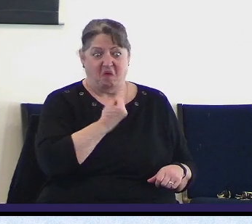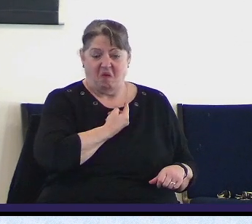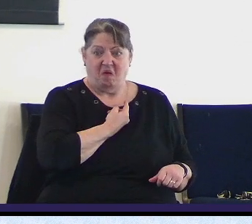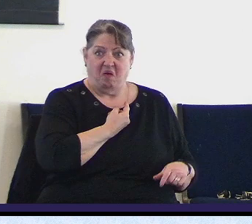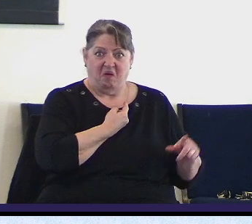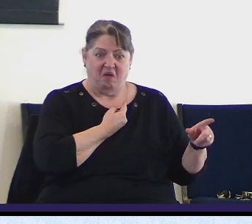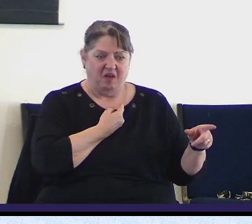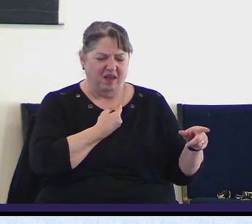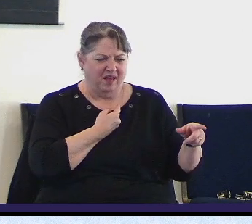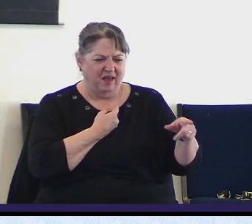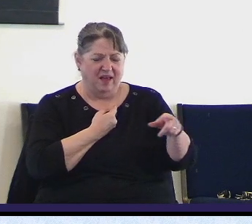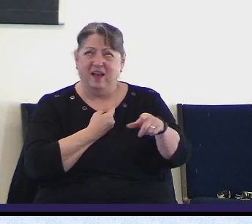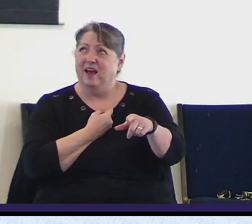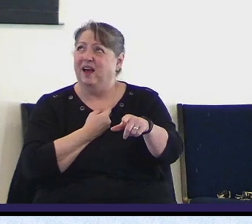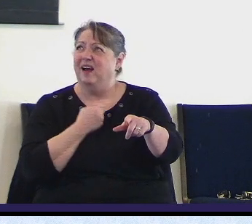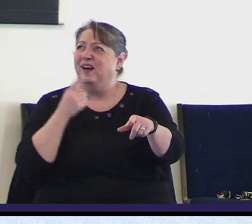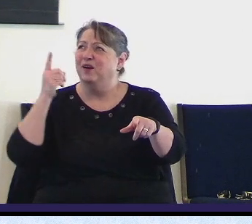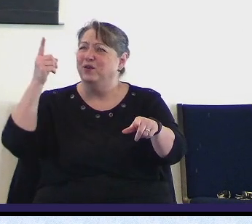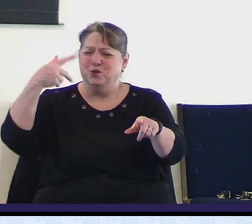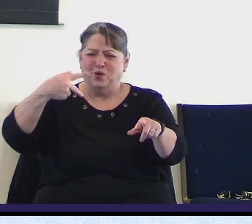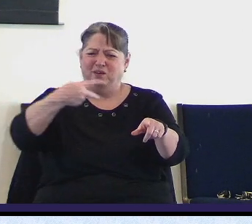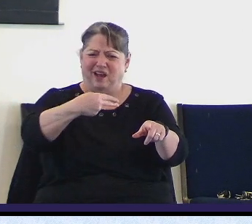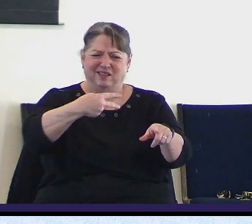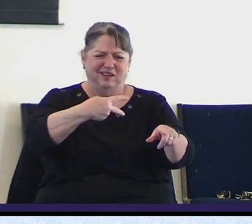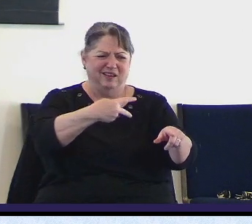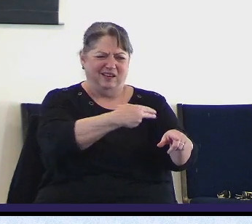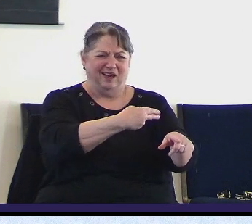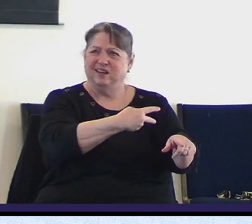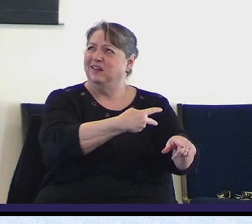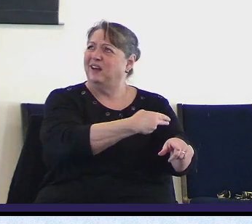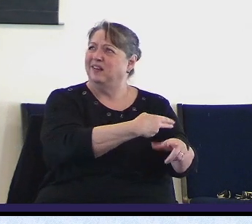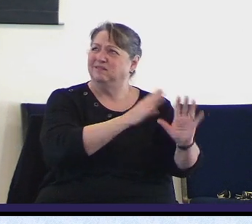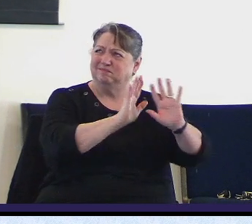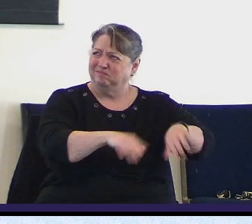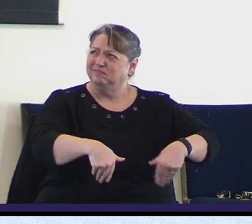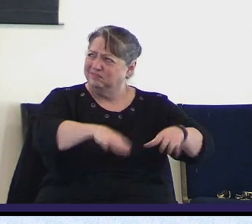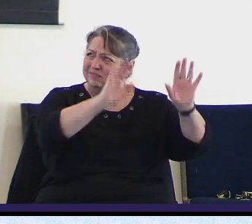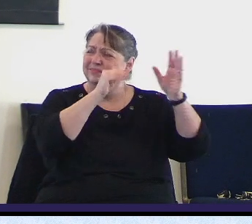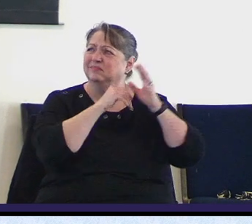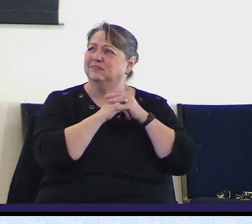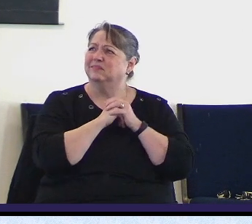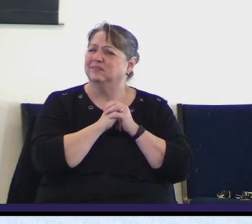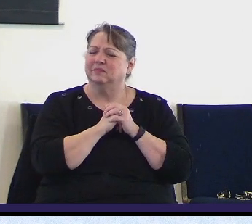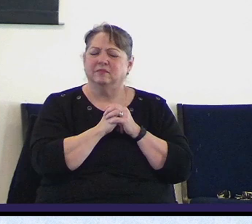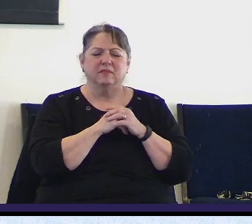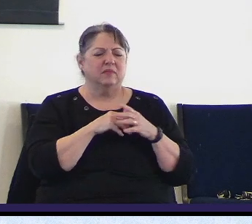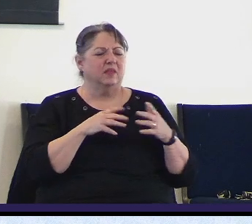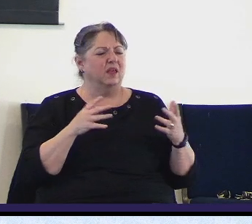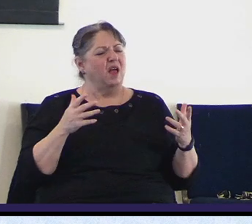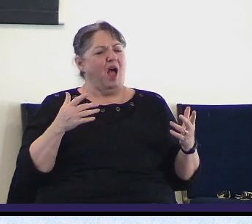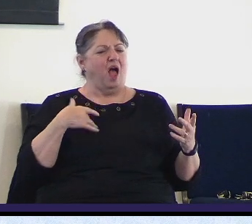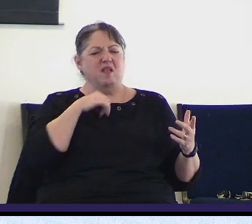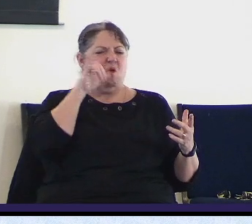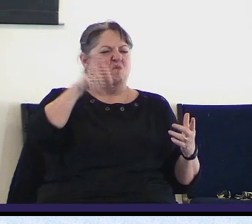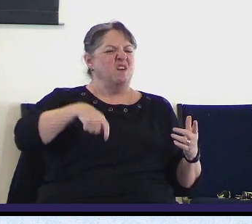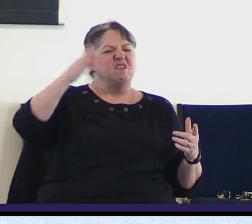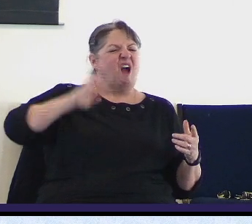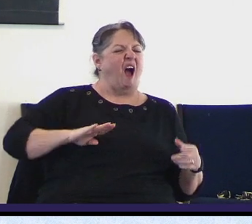In other words we will say whatever we want. We own our lips. No one owns us who is our master.